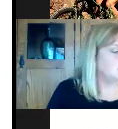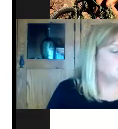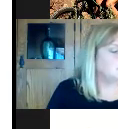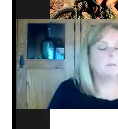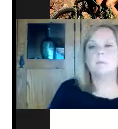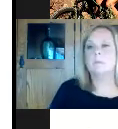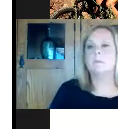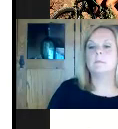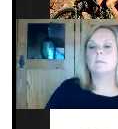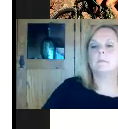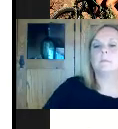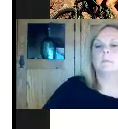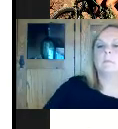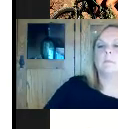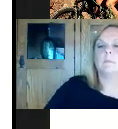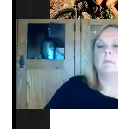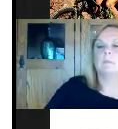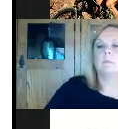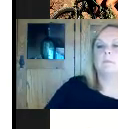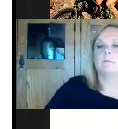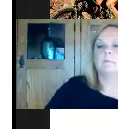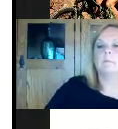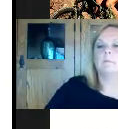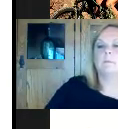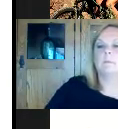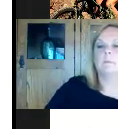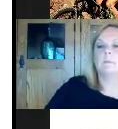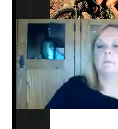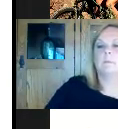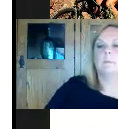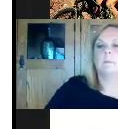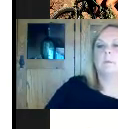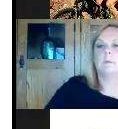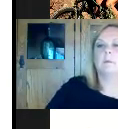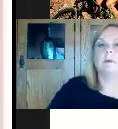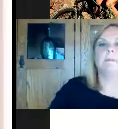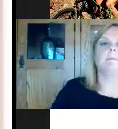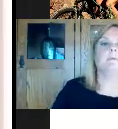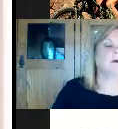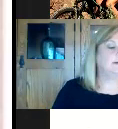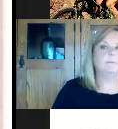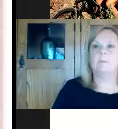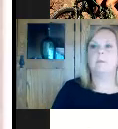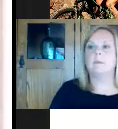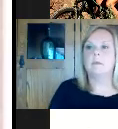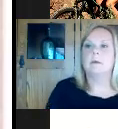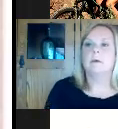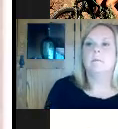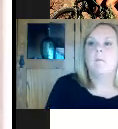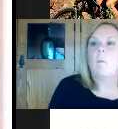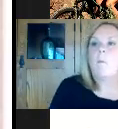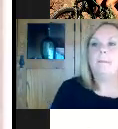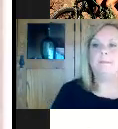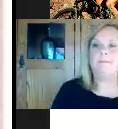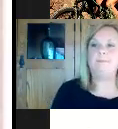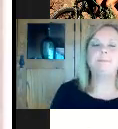okay yeah sorry that's okay